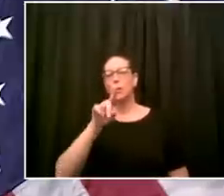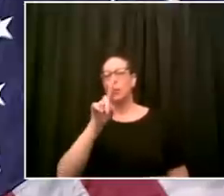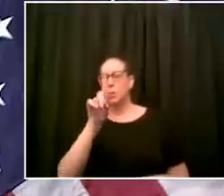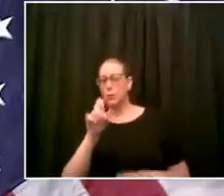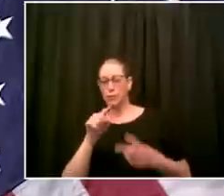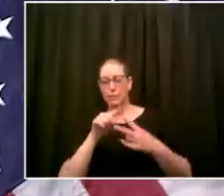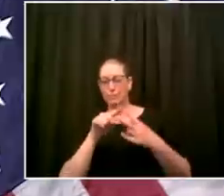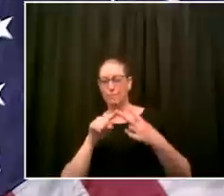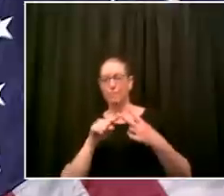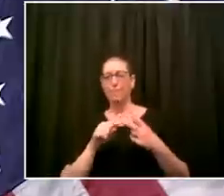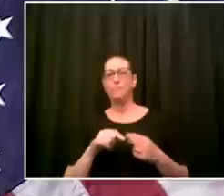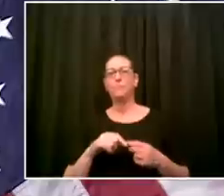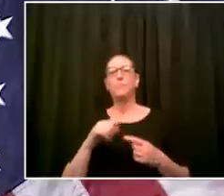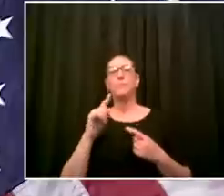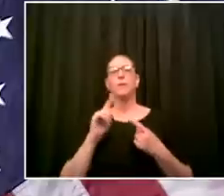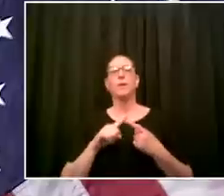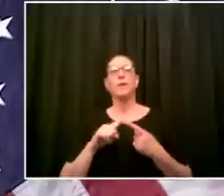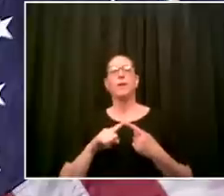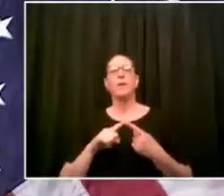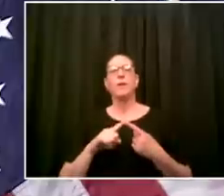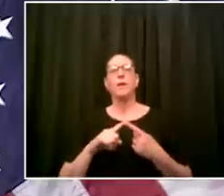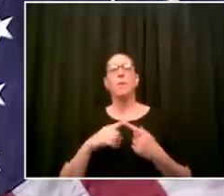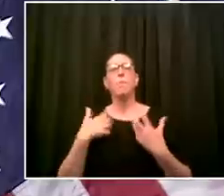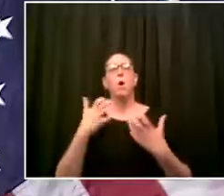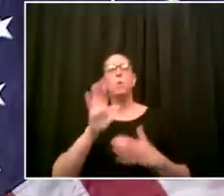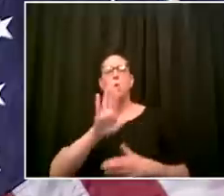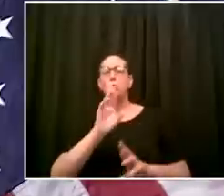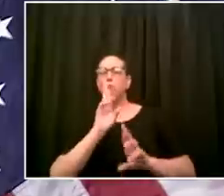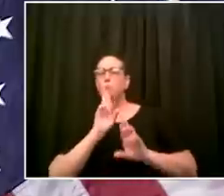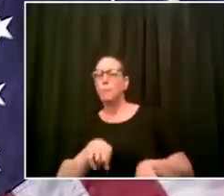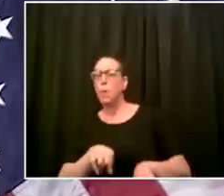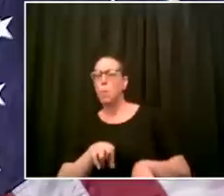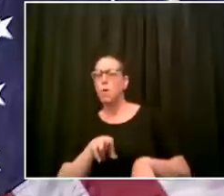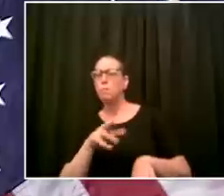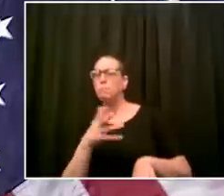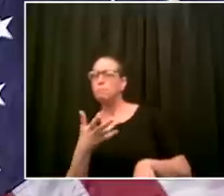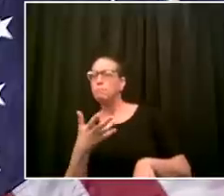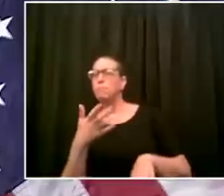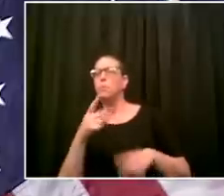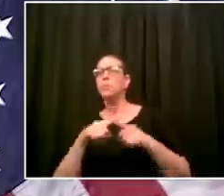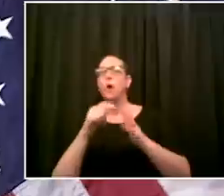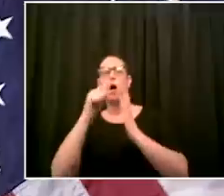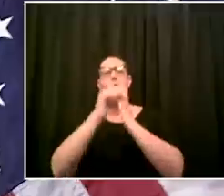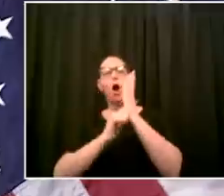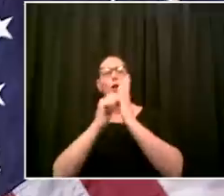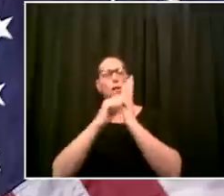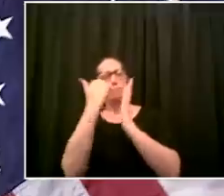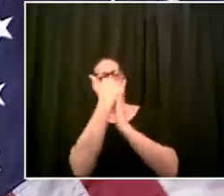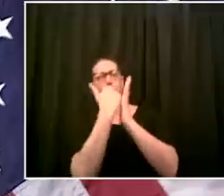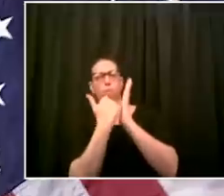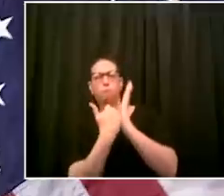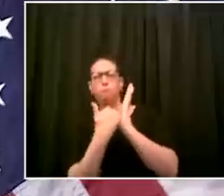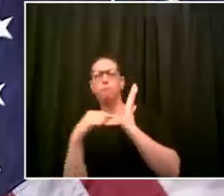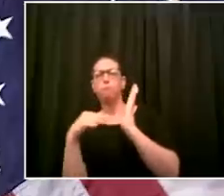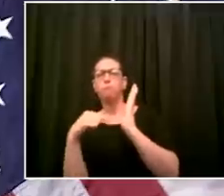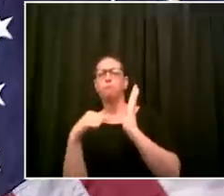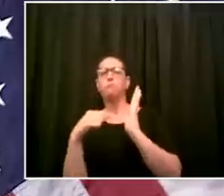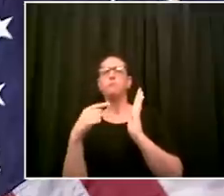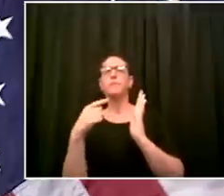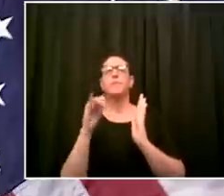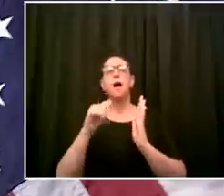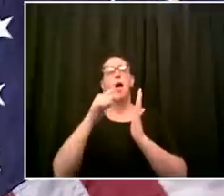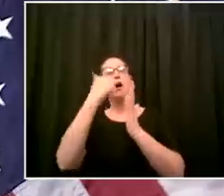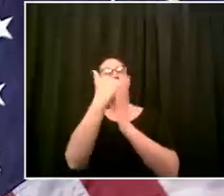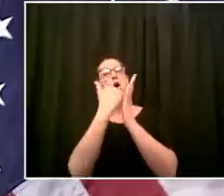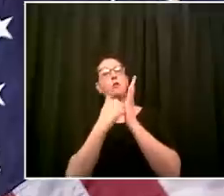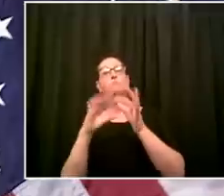i'd like to get your reaction to an article um on today's cover about out-of-state nurses who were brought in to help the city